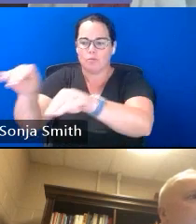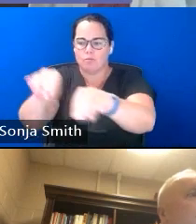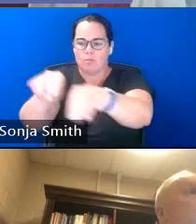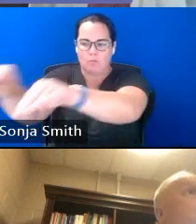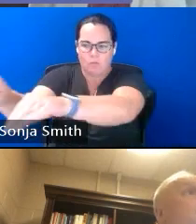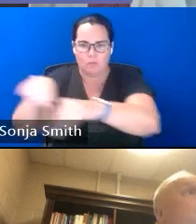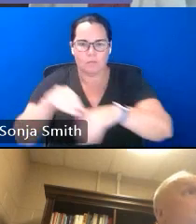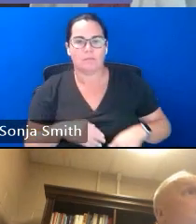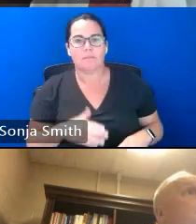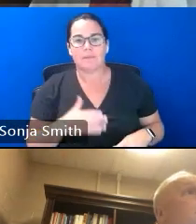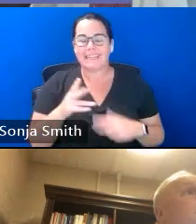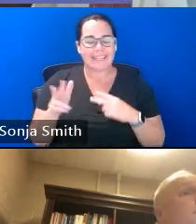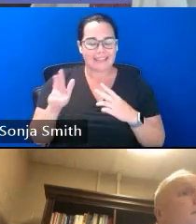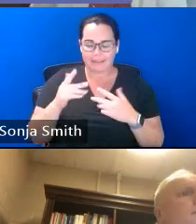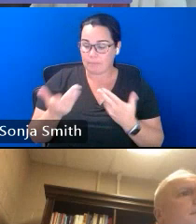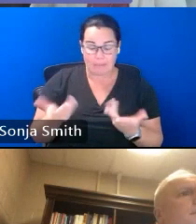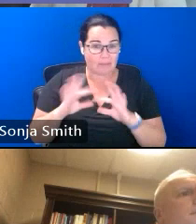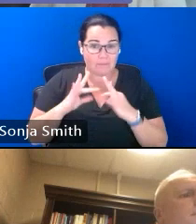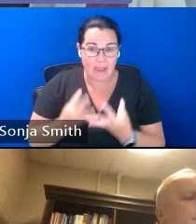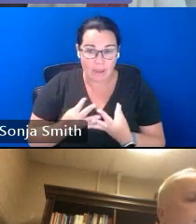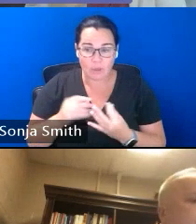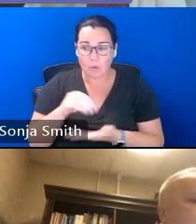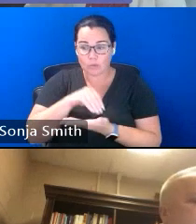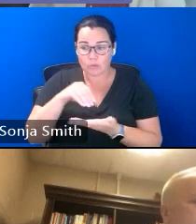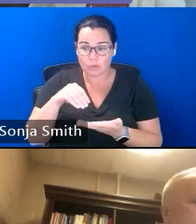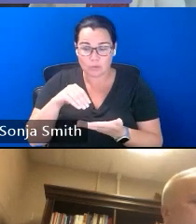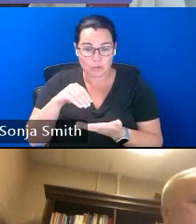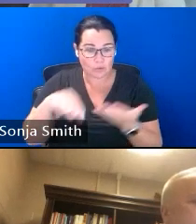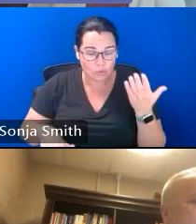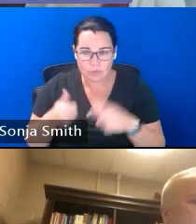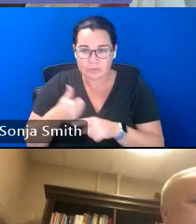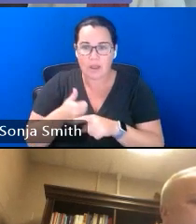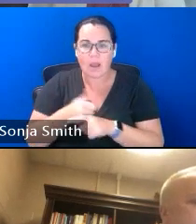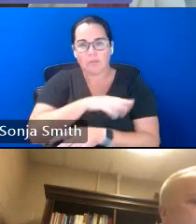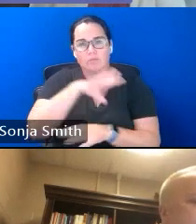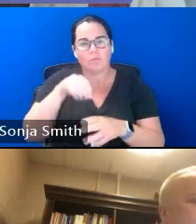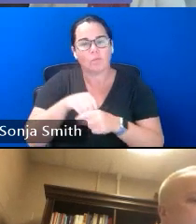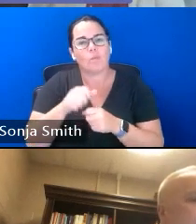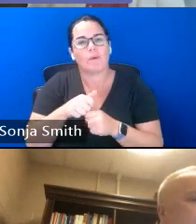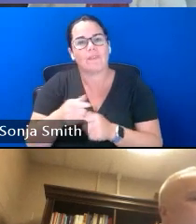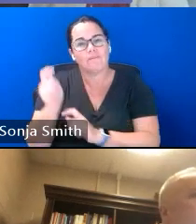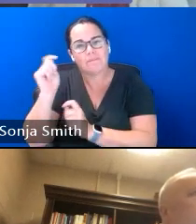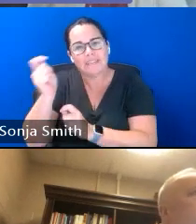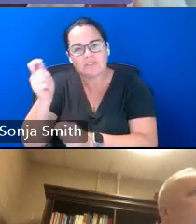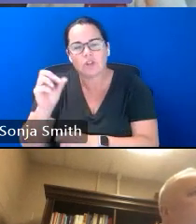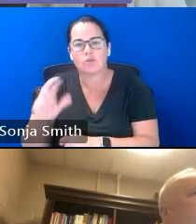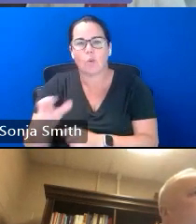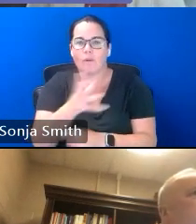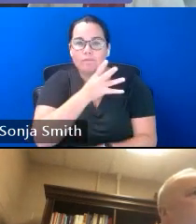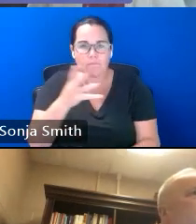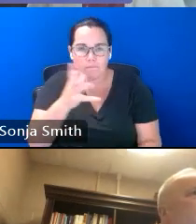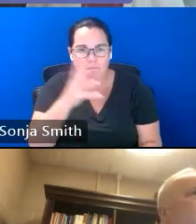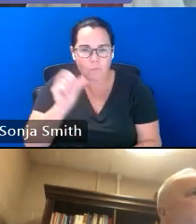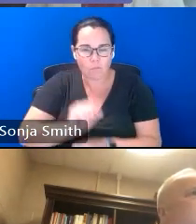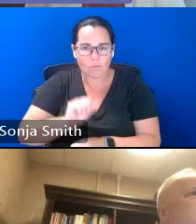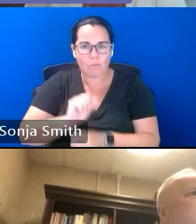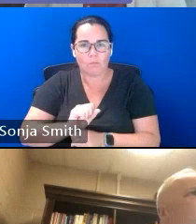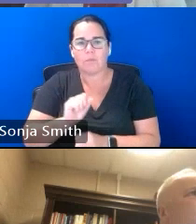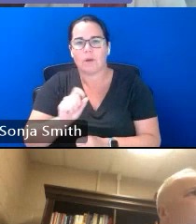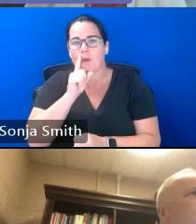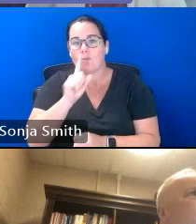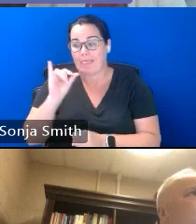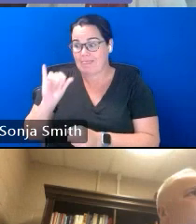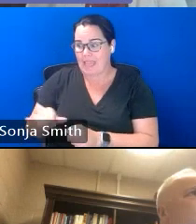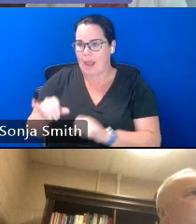the family are involved in seasonal agriculture or fishing work and it's very tied to kind of that source of income